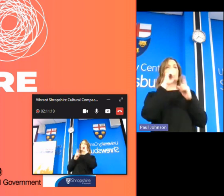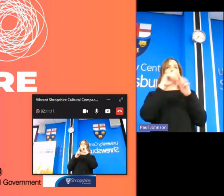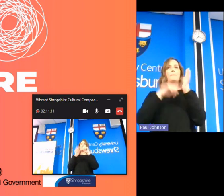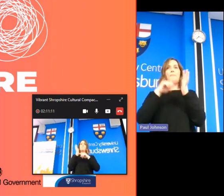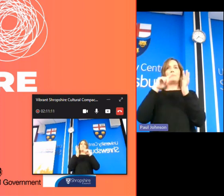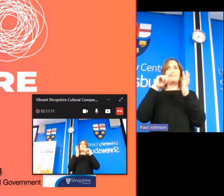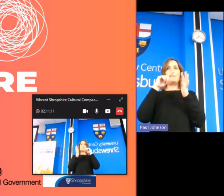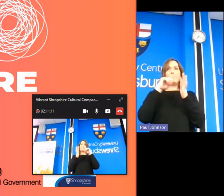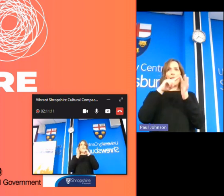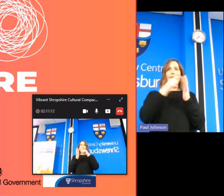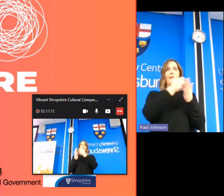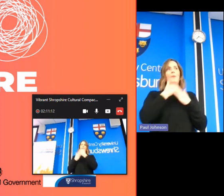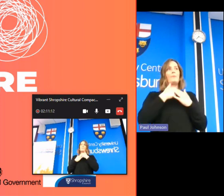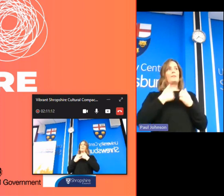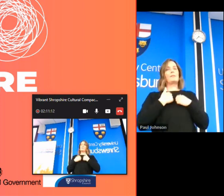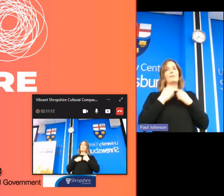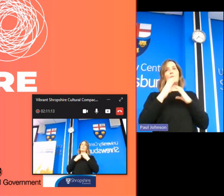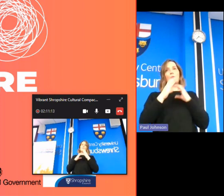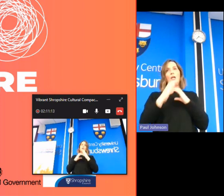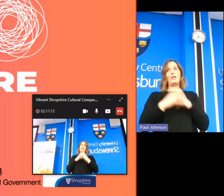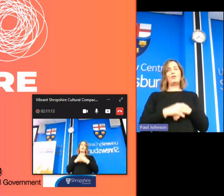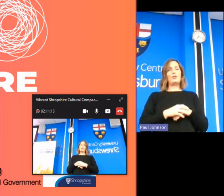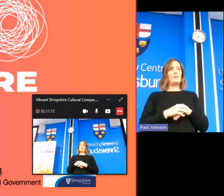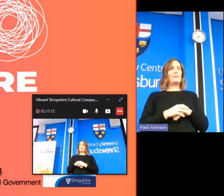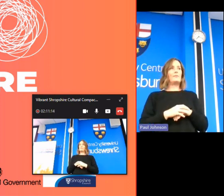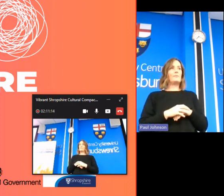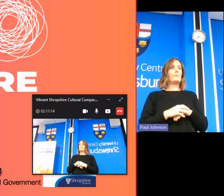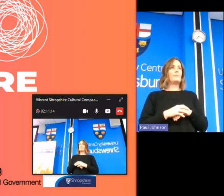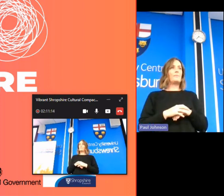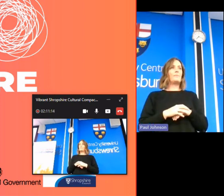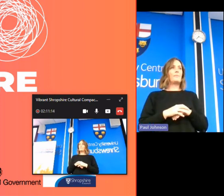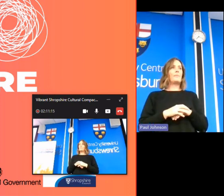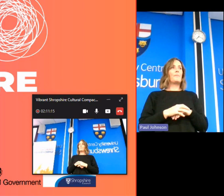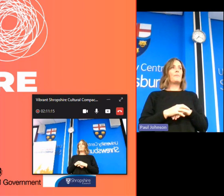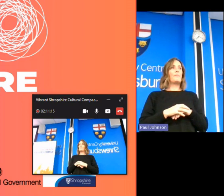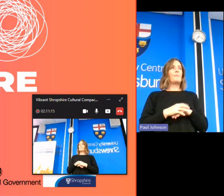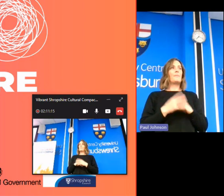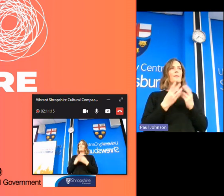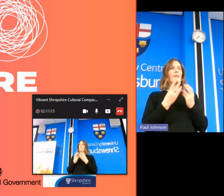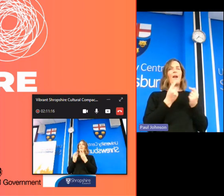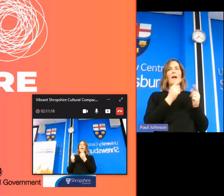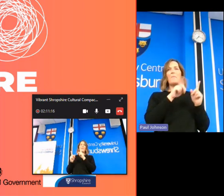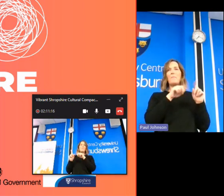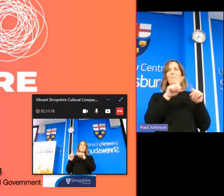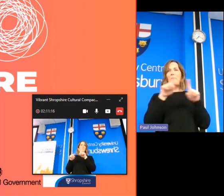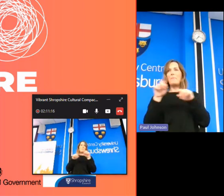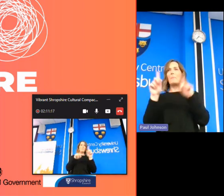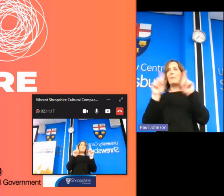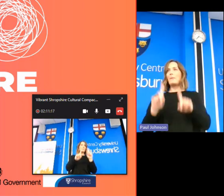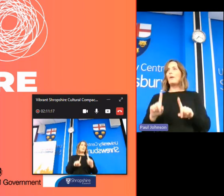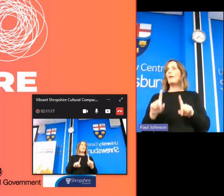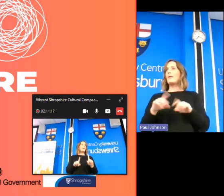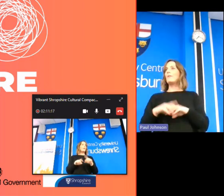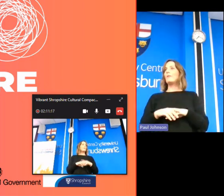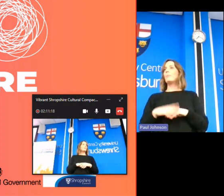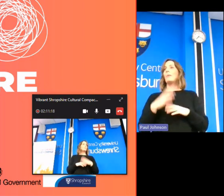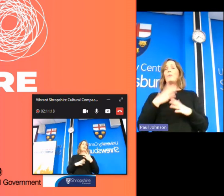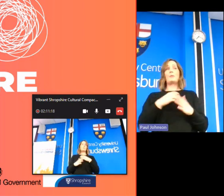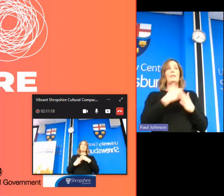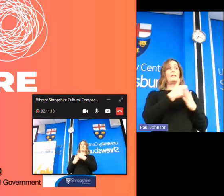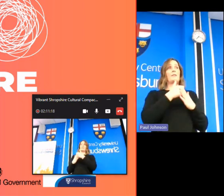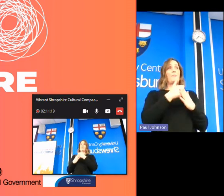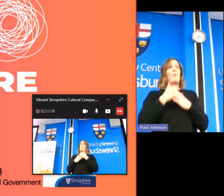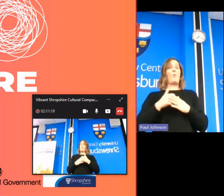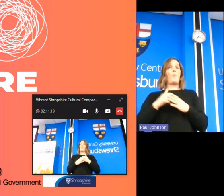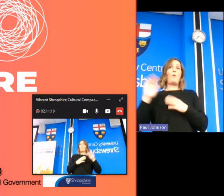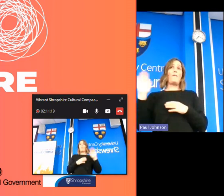helping us with some of our communications uh you know so there's a variety of different people but again it will be the need to support of